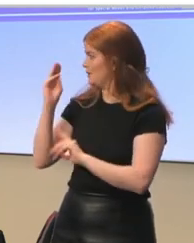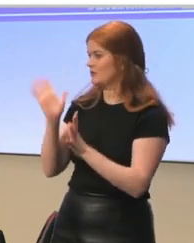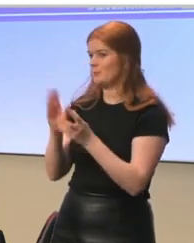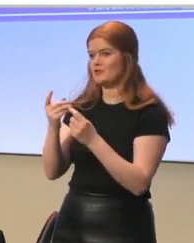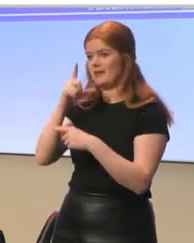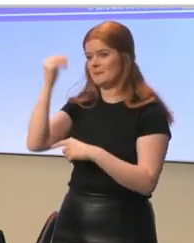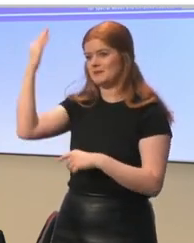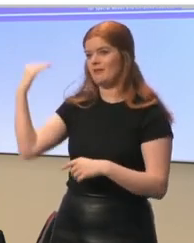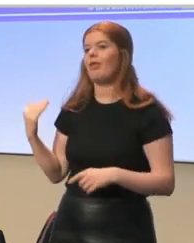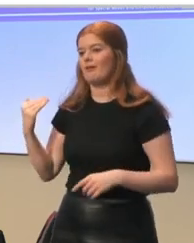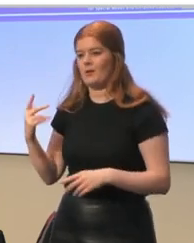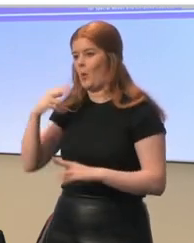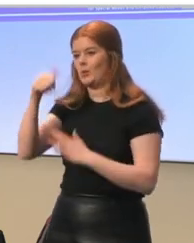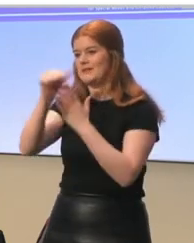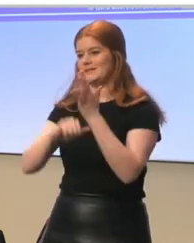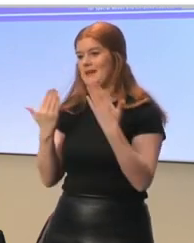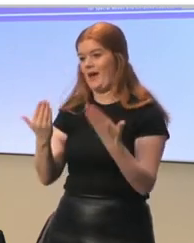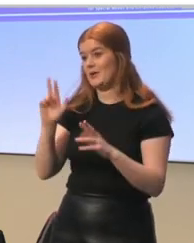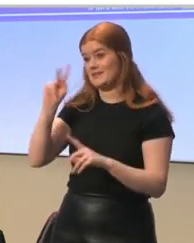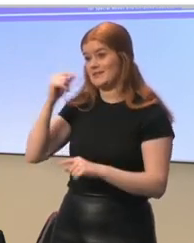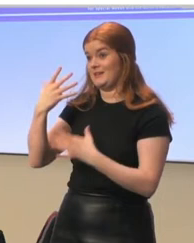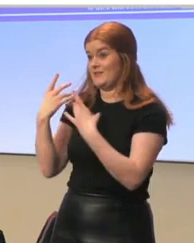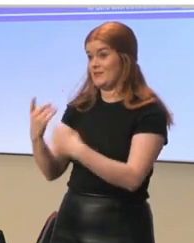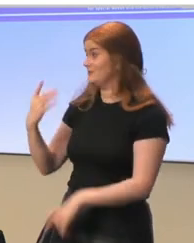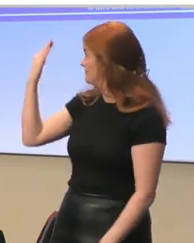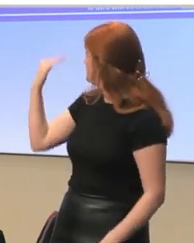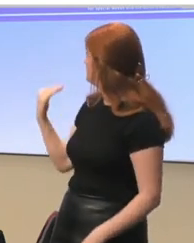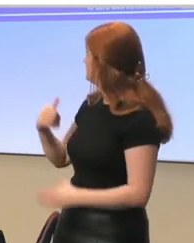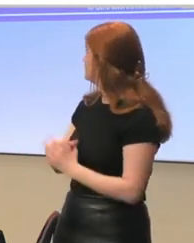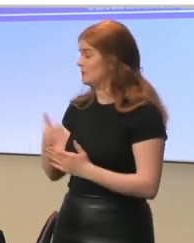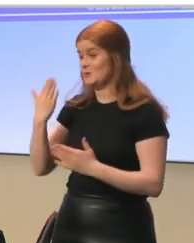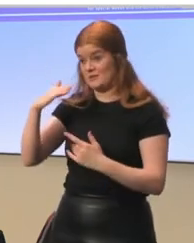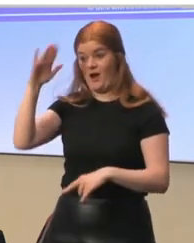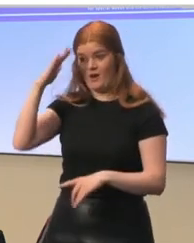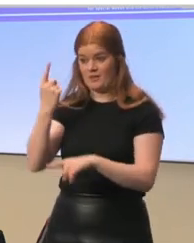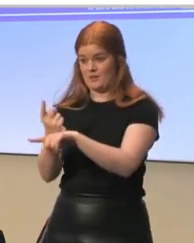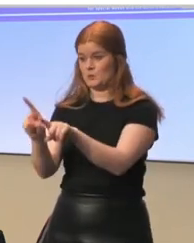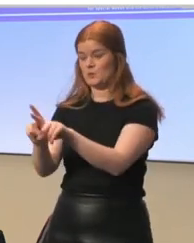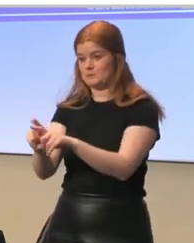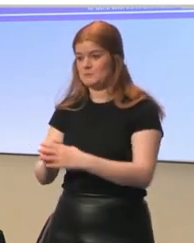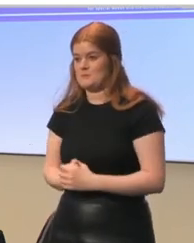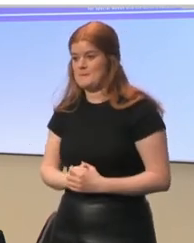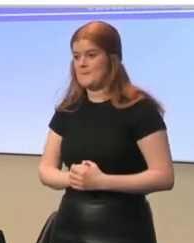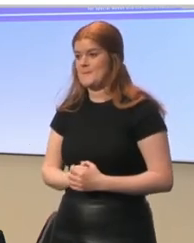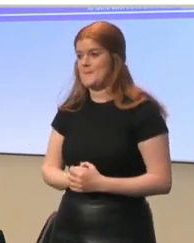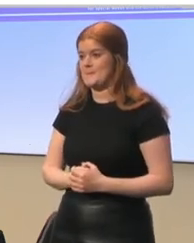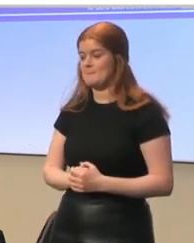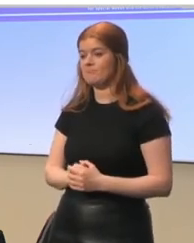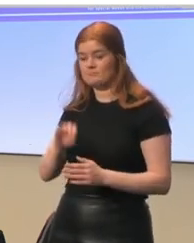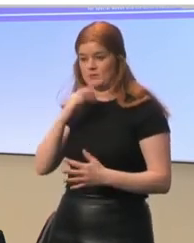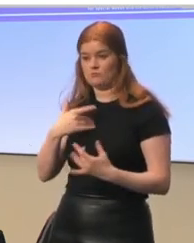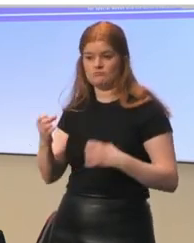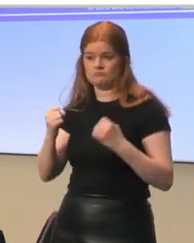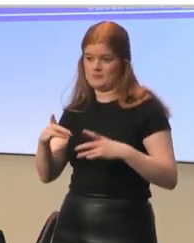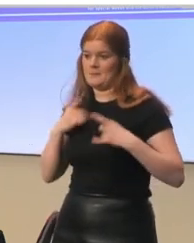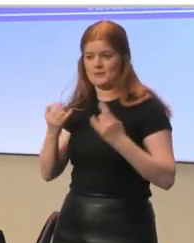names. I won't list them now, but you can see it's quite a lot. You see Ireland is among them. Yes, so we are really